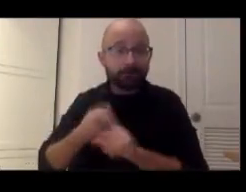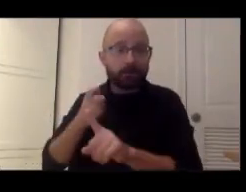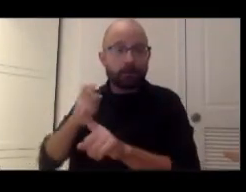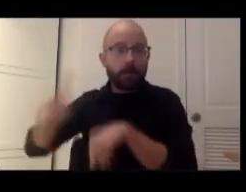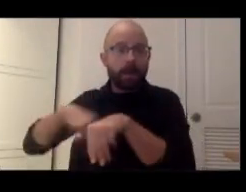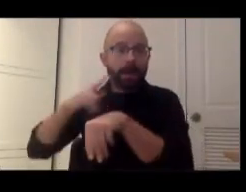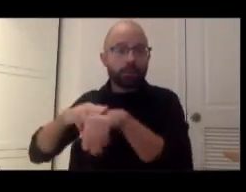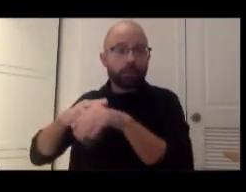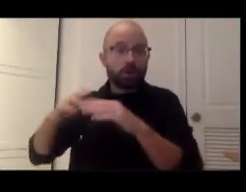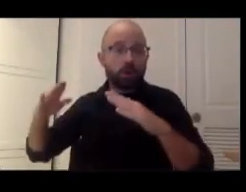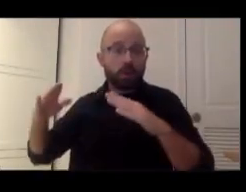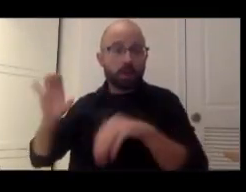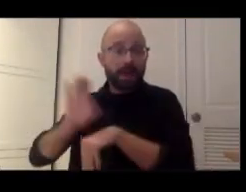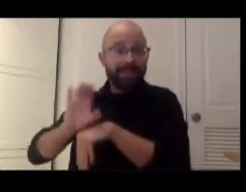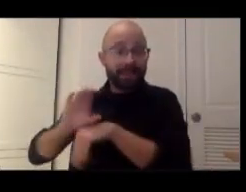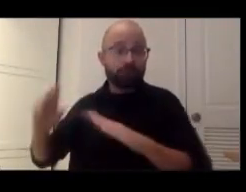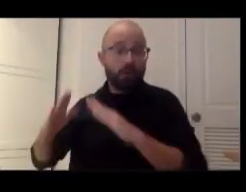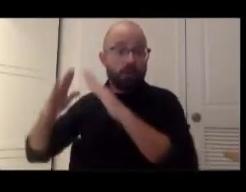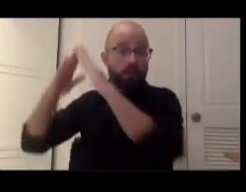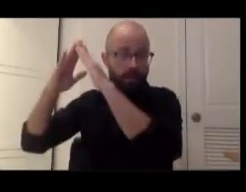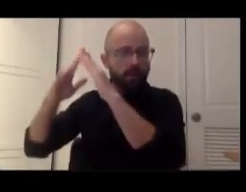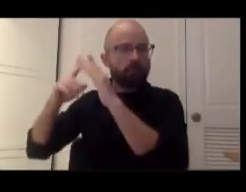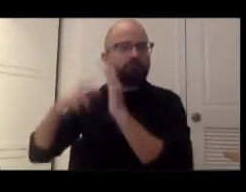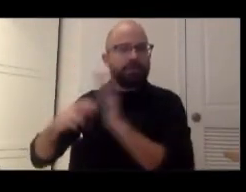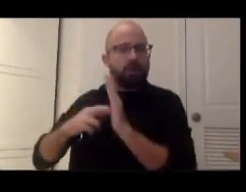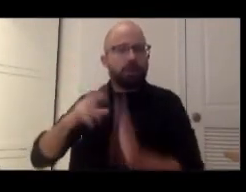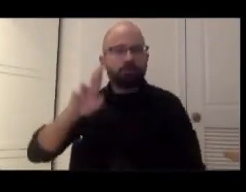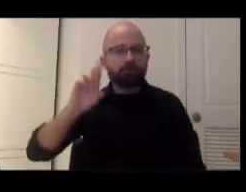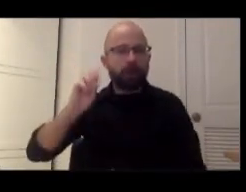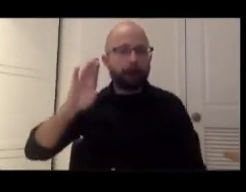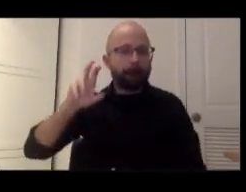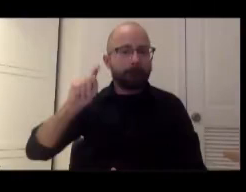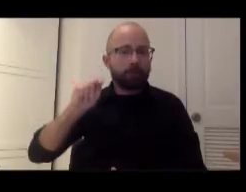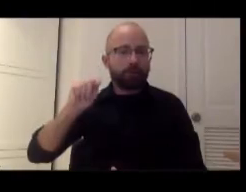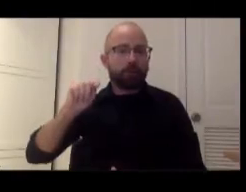represented Robert E. Lee, which was there until very recently,